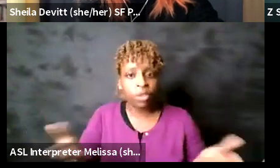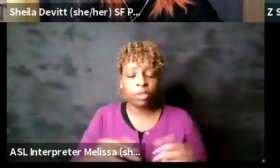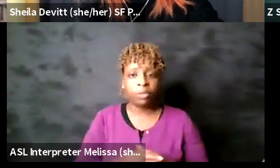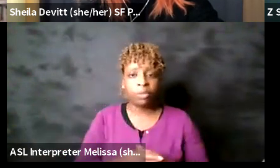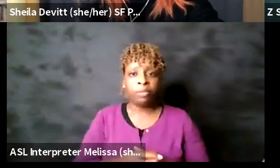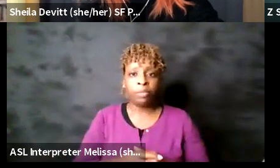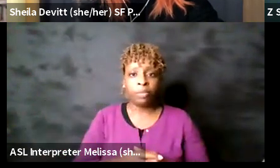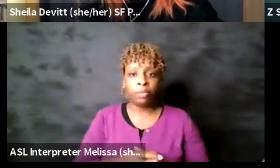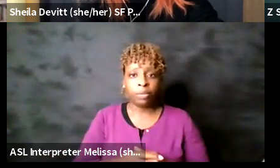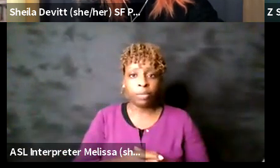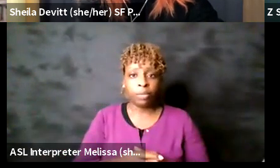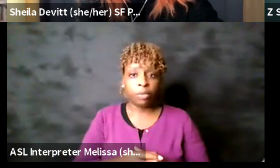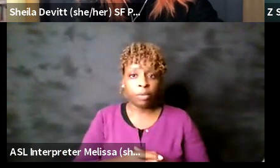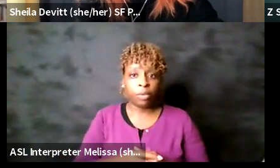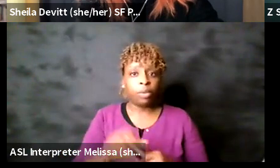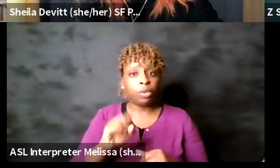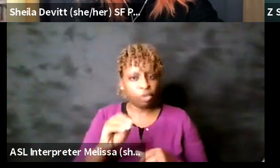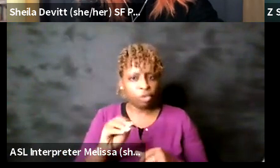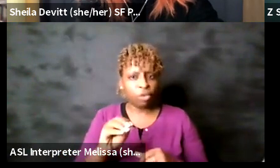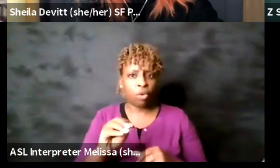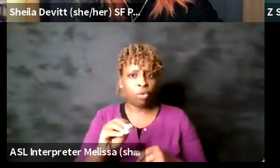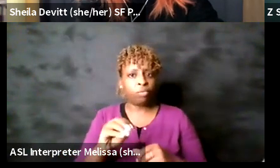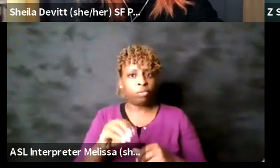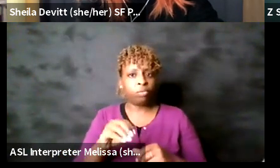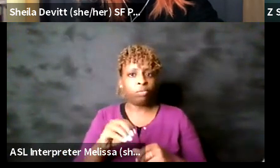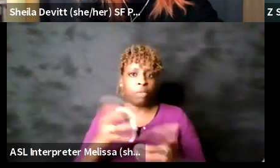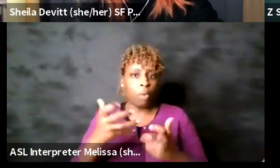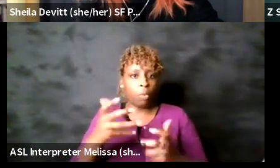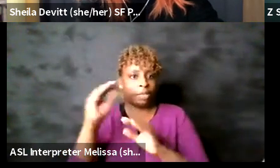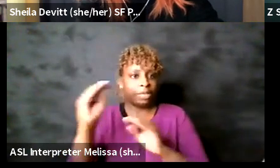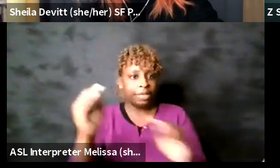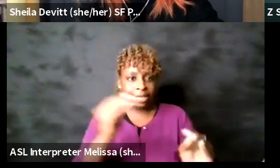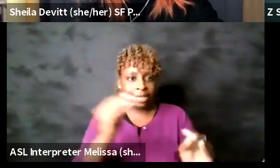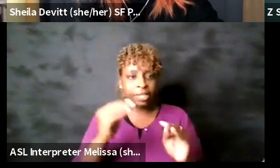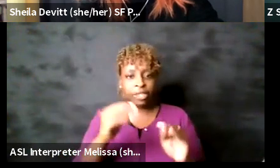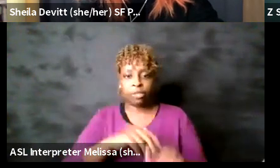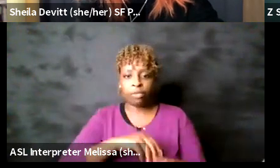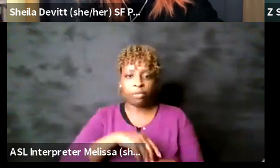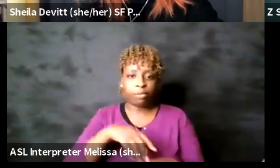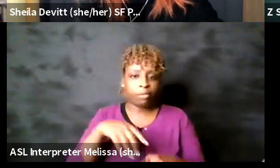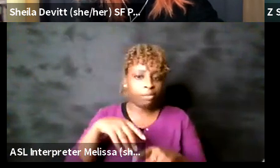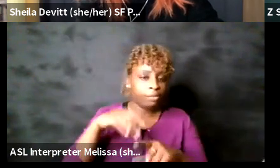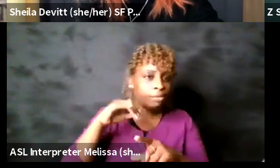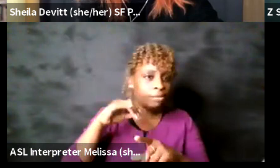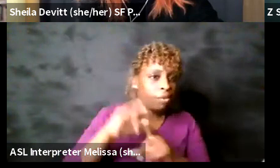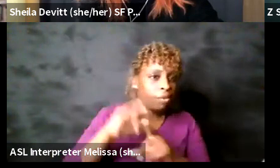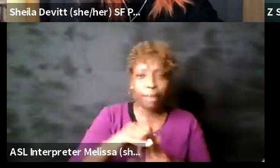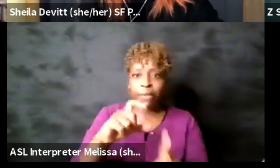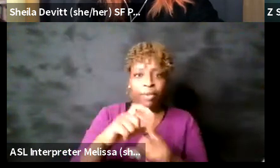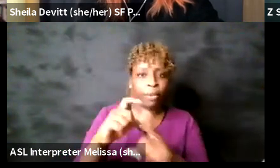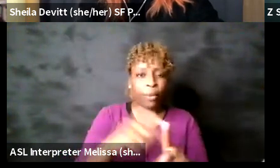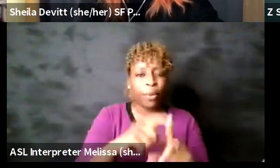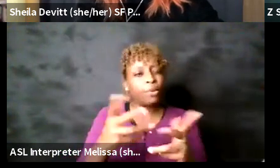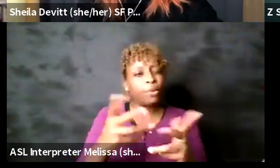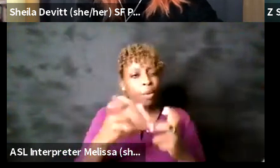garner these tools and the vocabulary and all of these things so that they can feel safe but they can also empower others to feel safe in those spaces um to